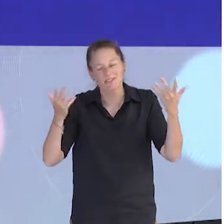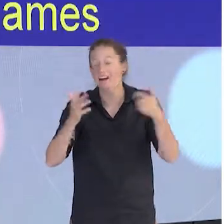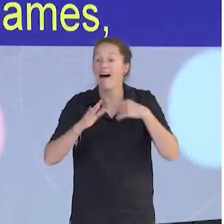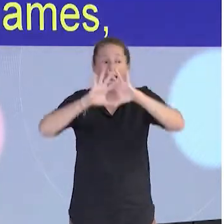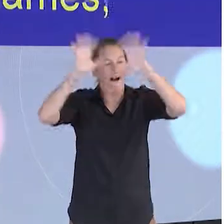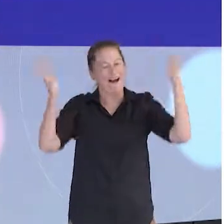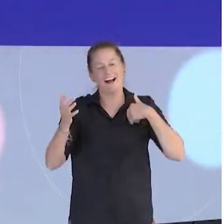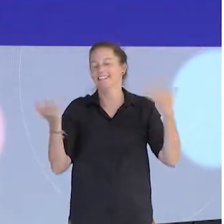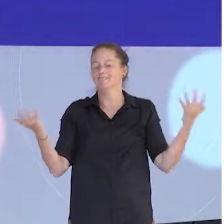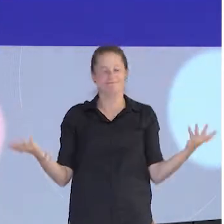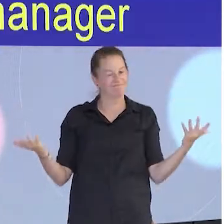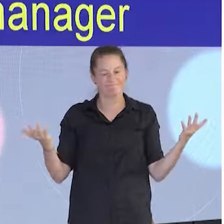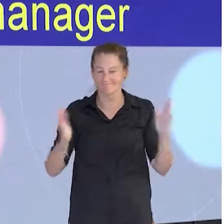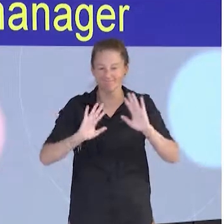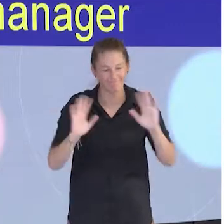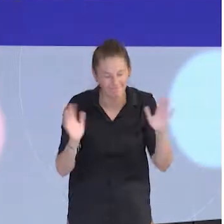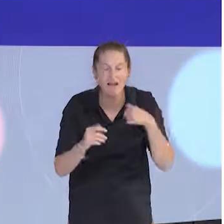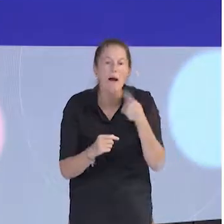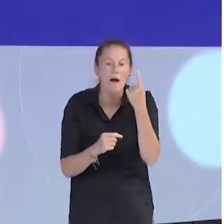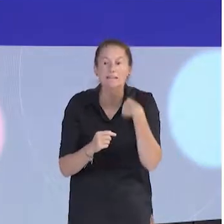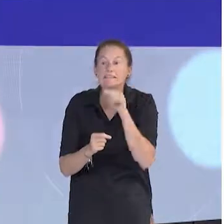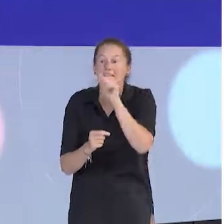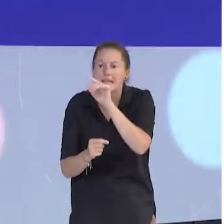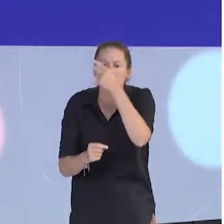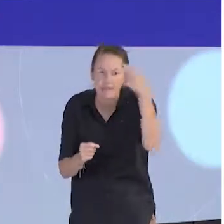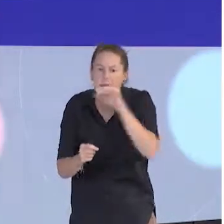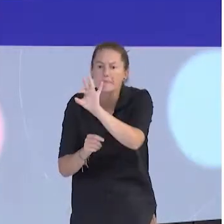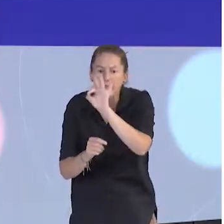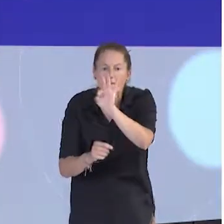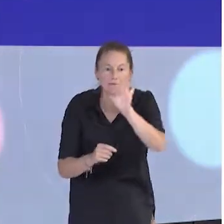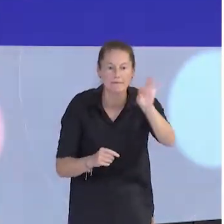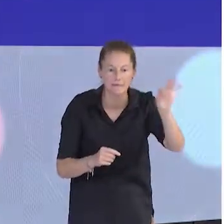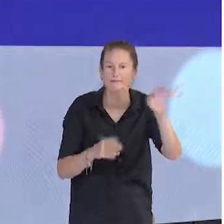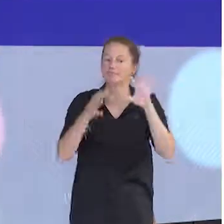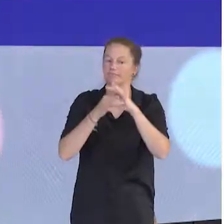manager for this event has been Dennis Van Der Veur.